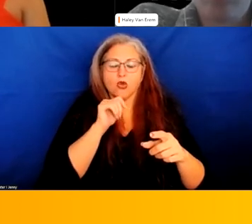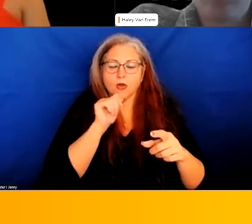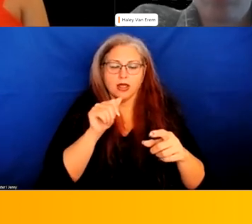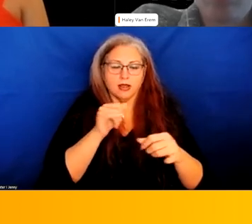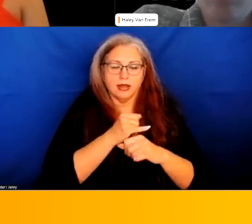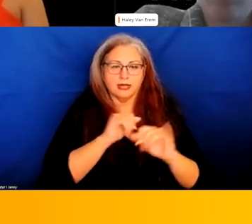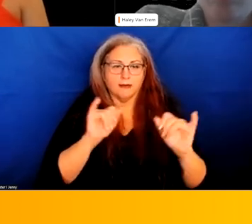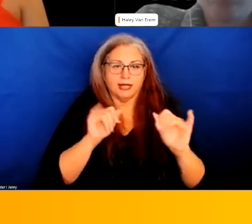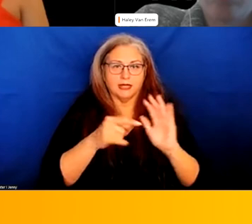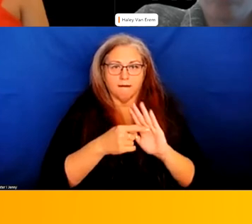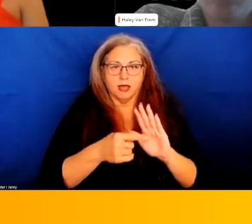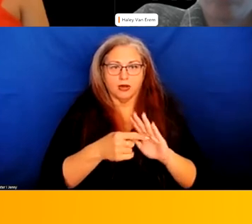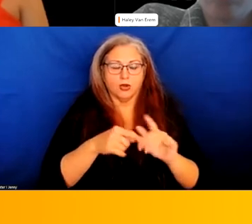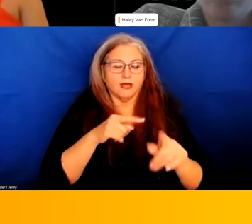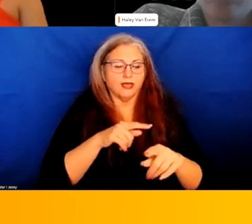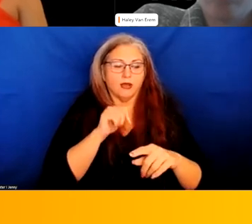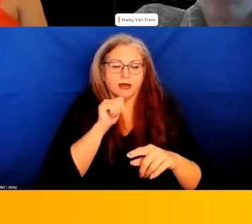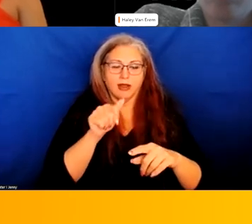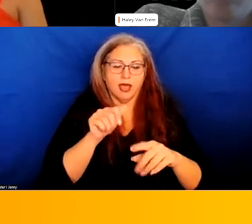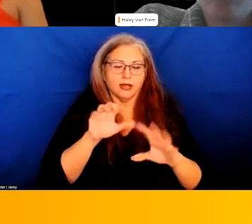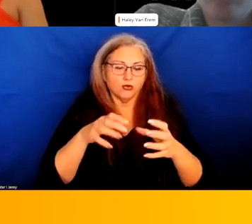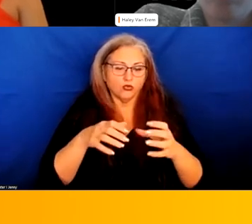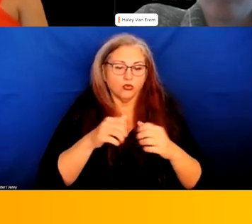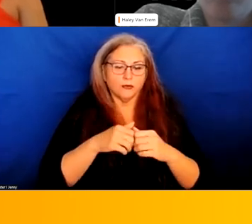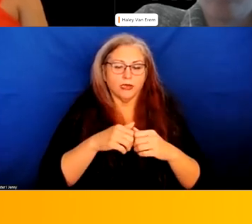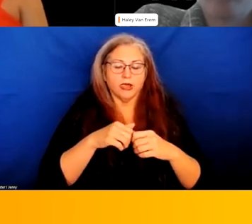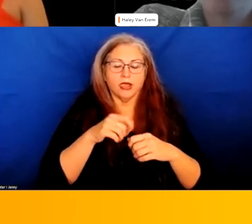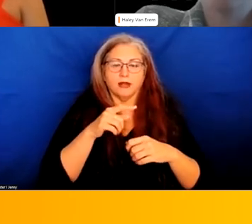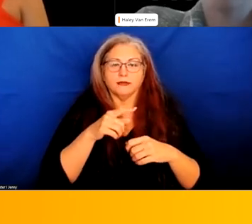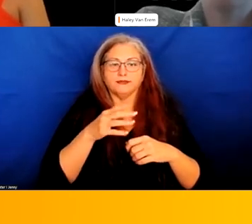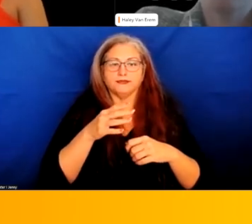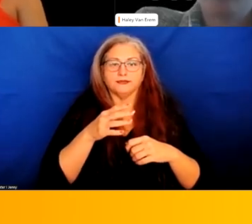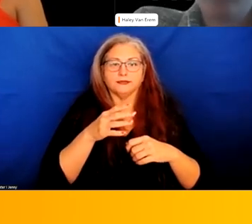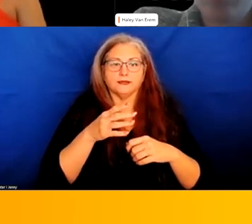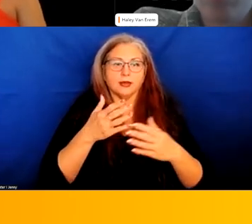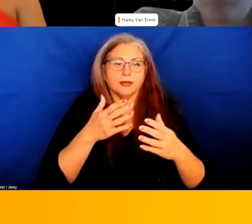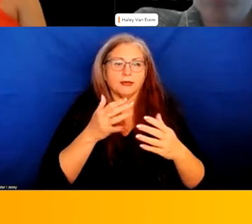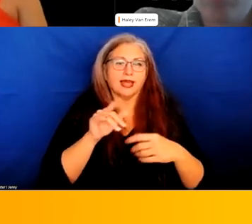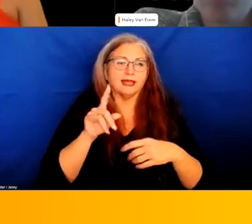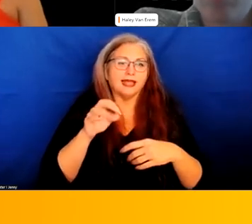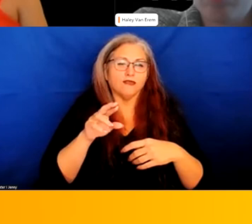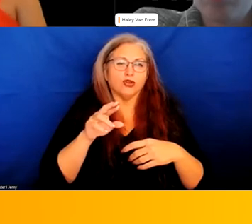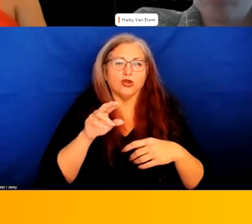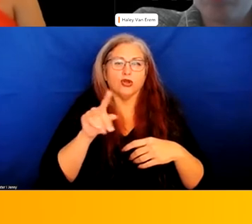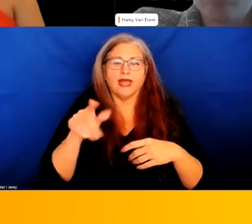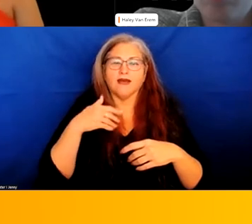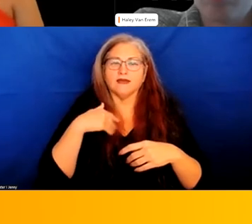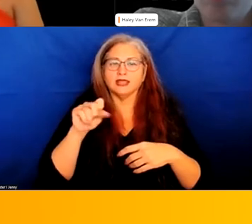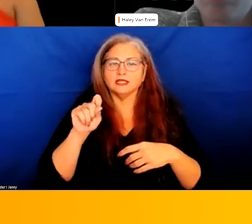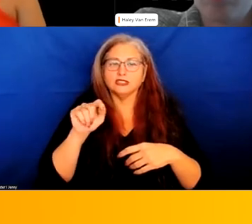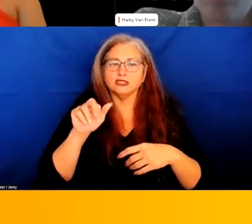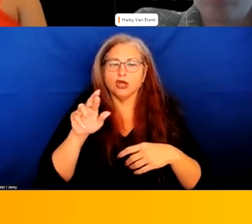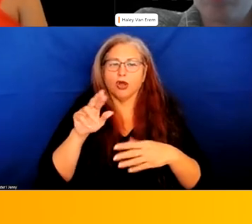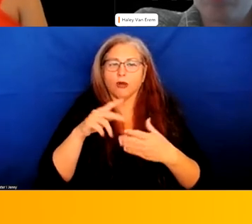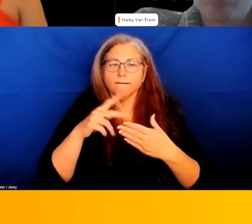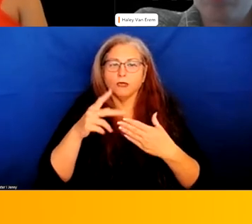model they're not a group uh like cahoots and maybe the denver you know star program of